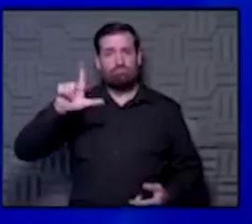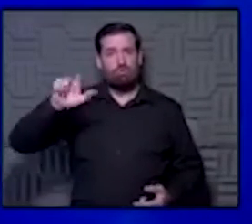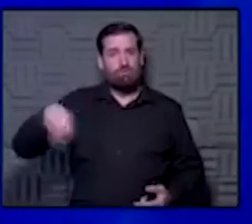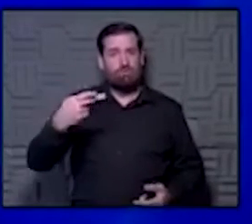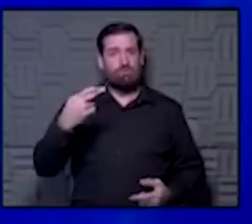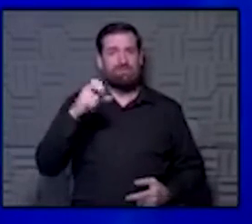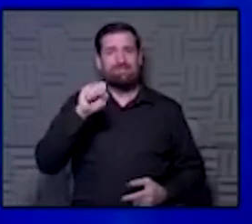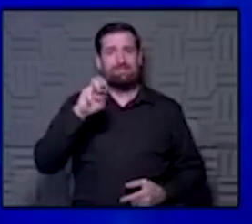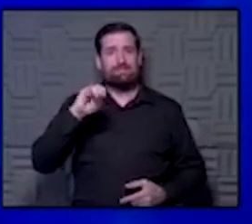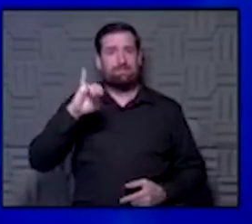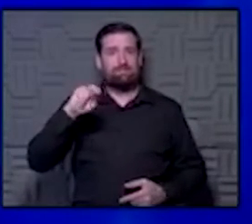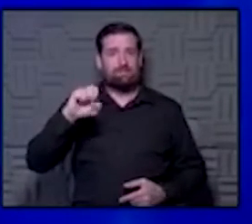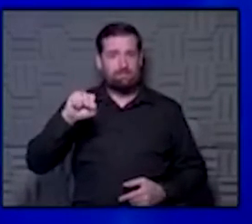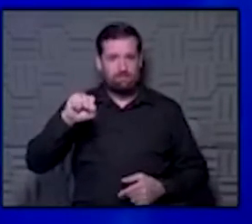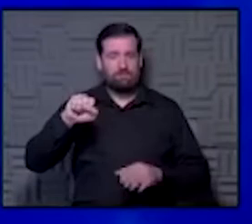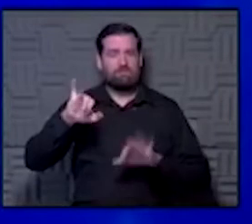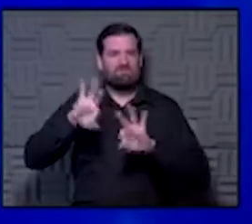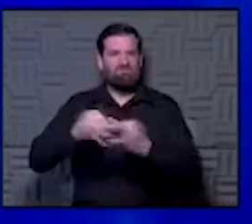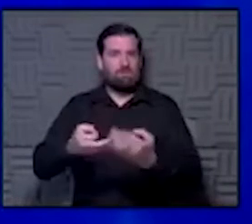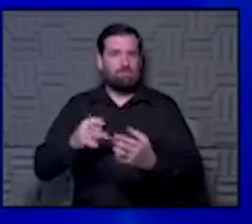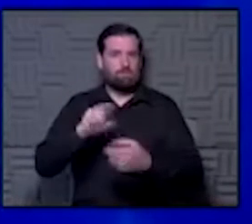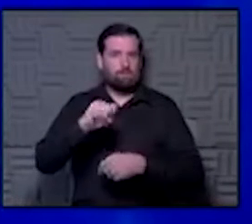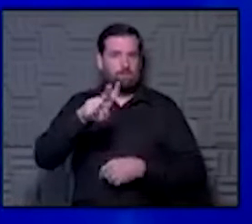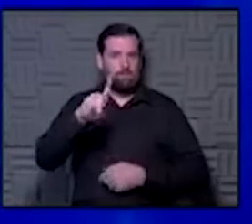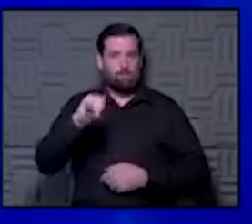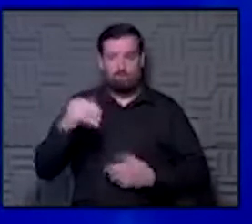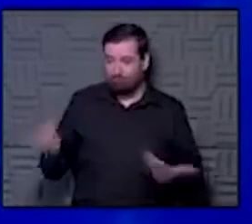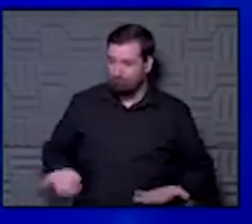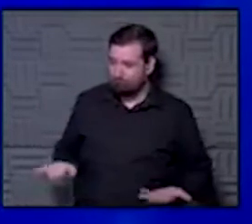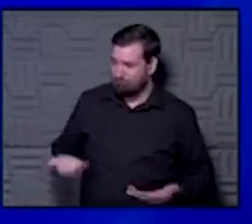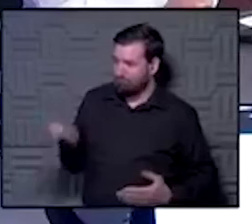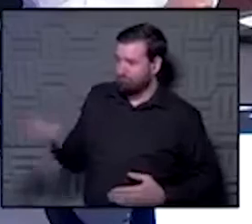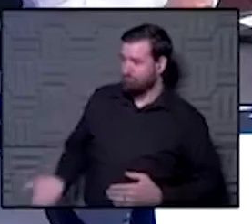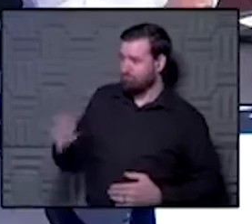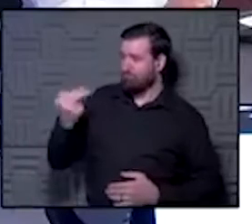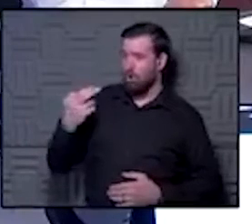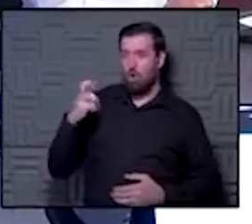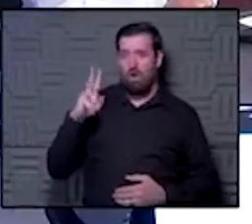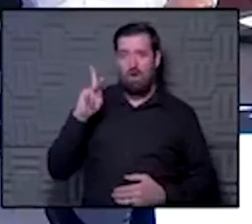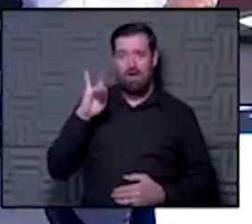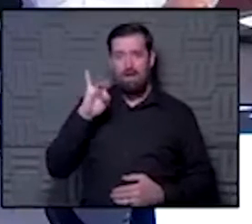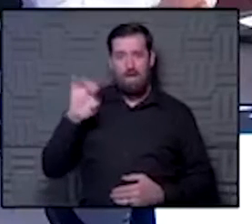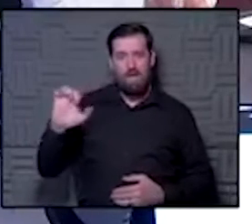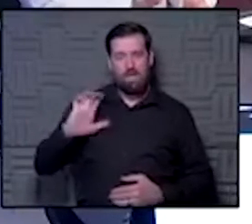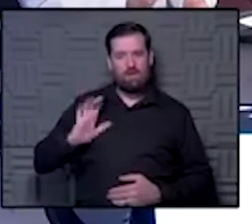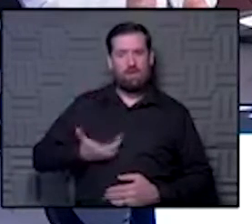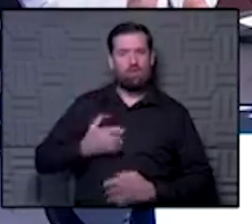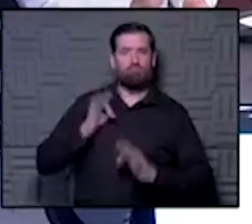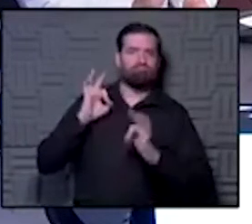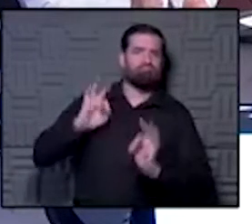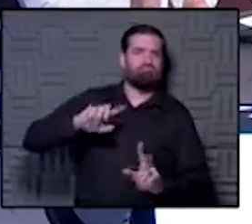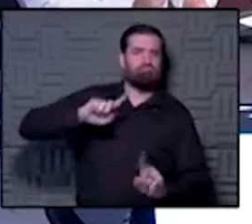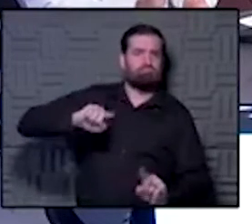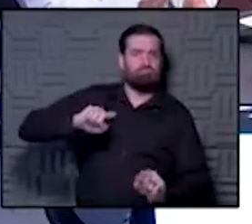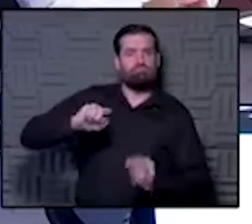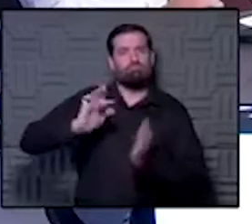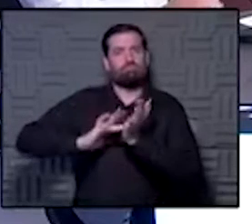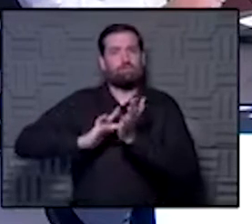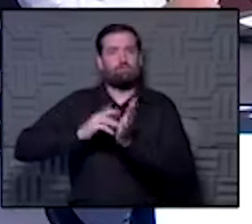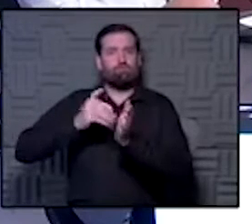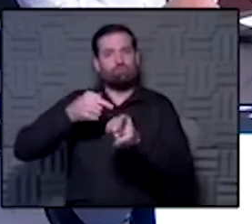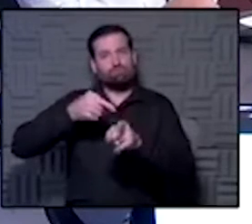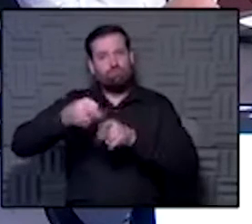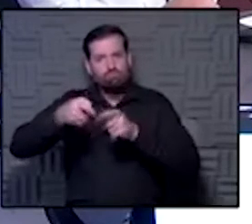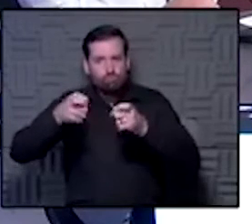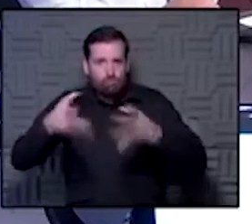family studio and delighted to be with you on this day. I am joined of course by Hawkeye, our faithful Medical Director for Infection